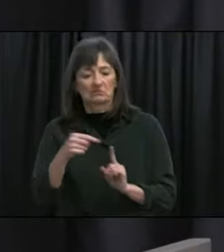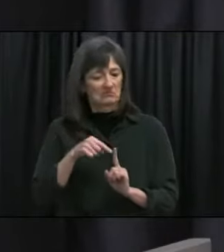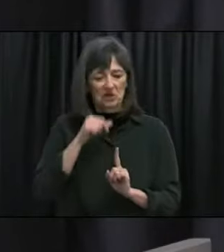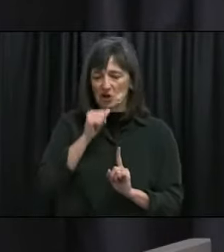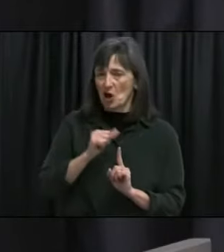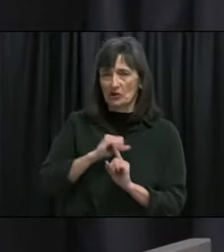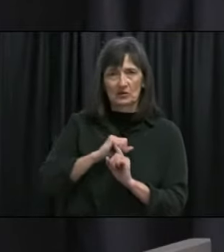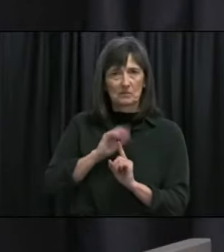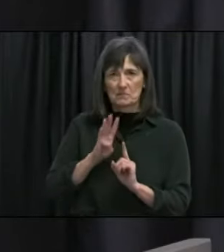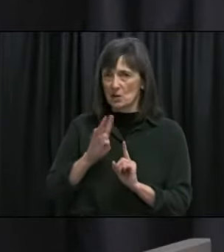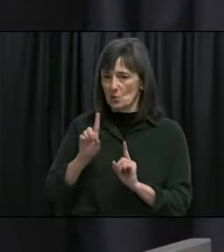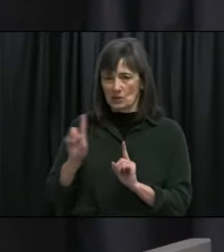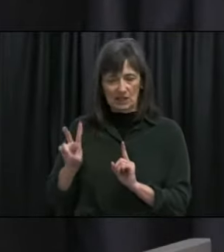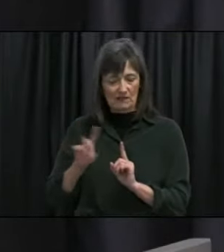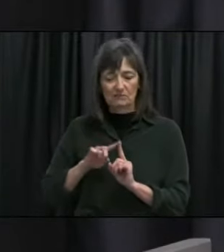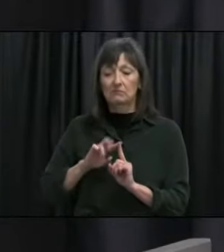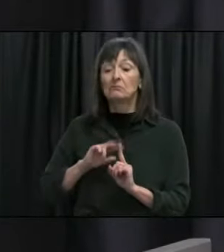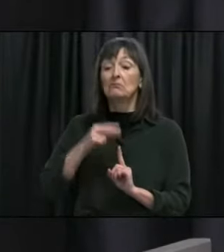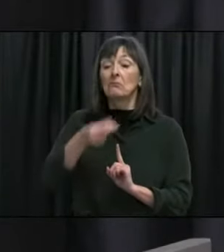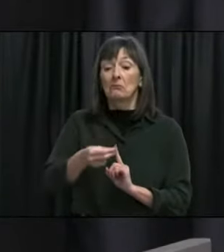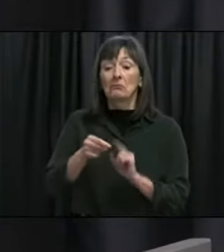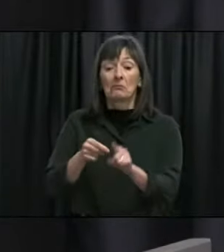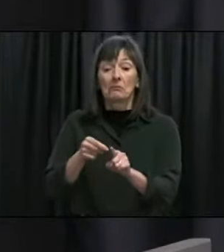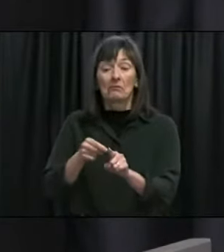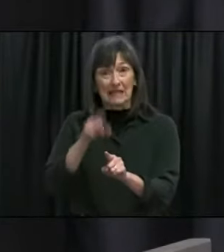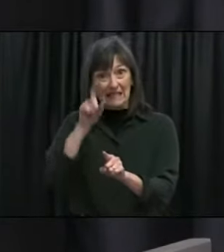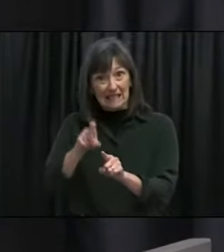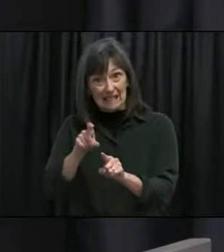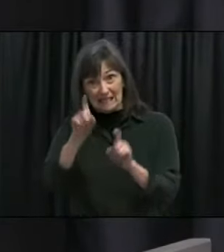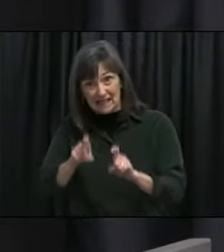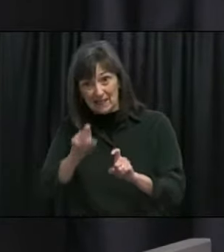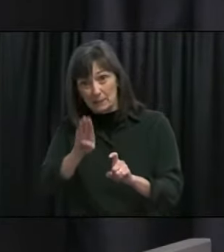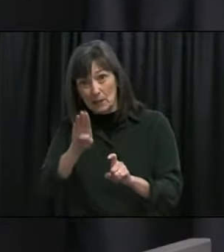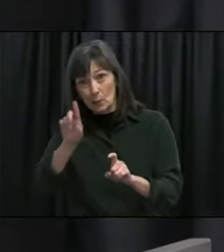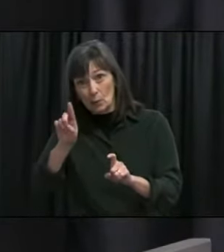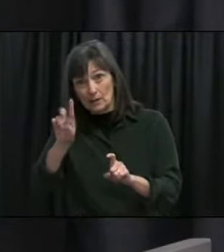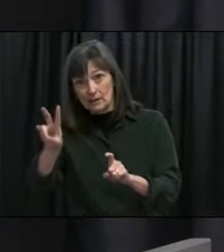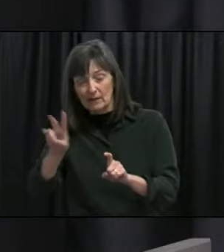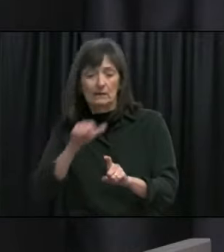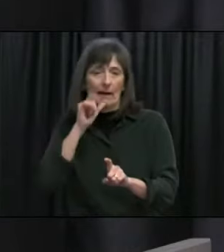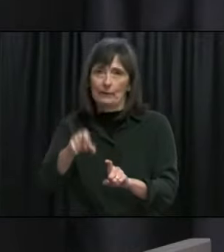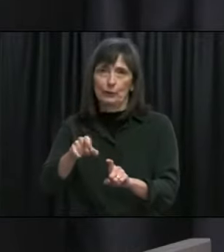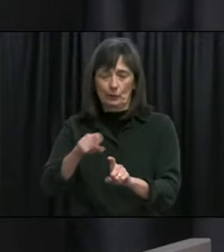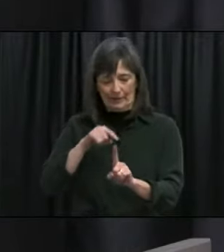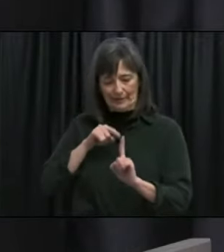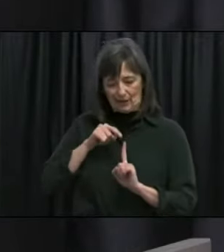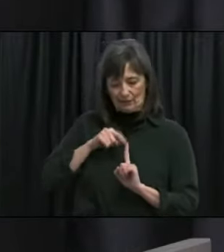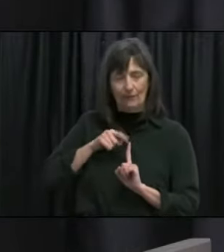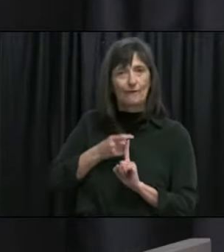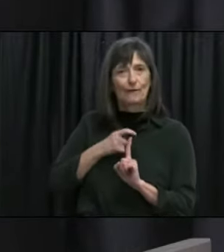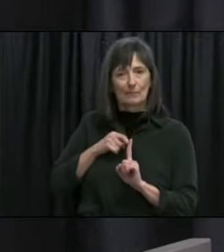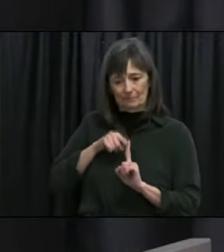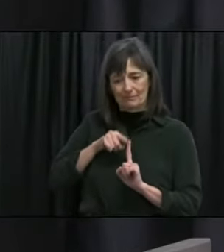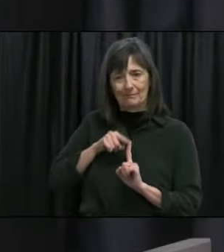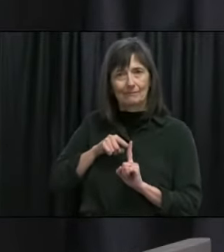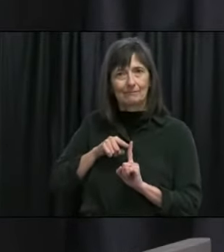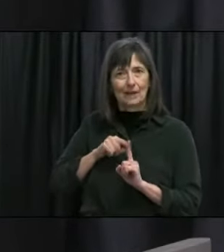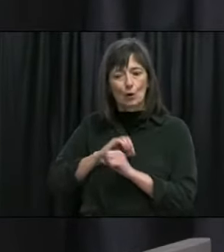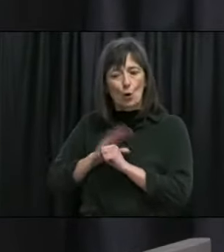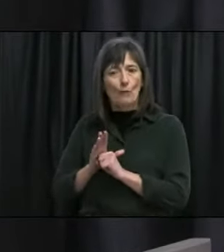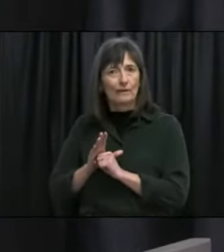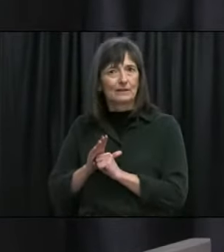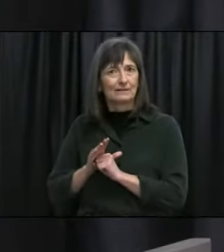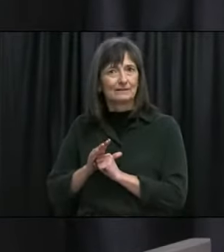whole genome sequencing on that case because we know that their source would be the traveler who came in so